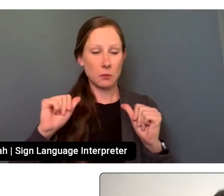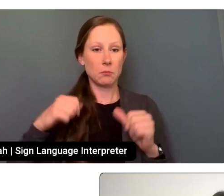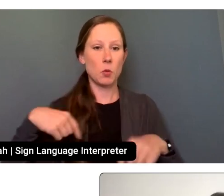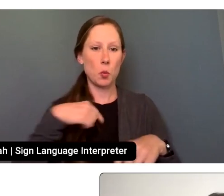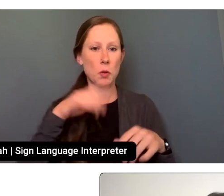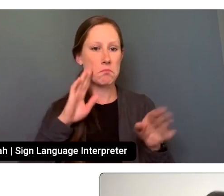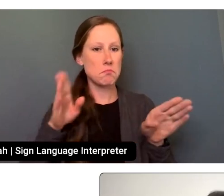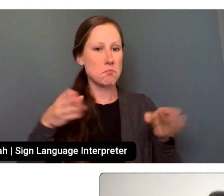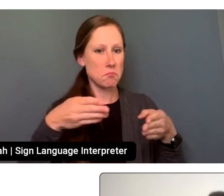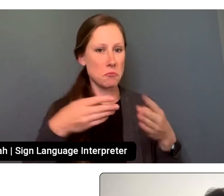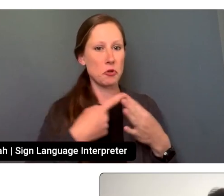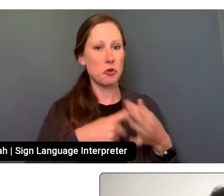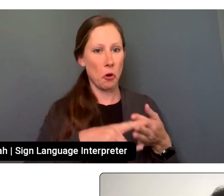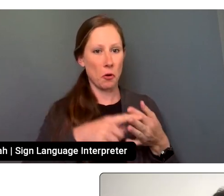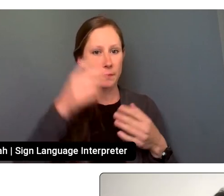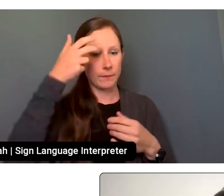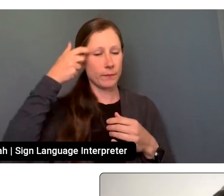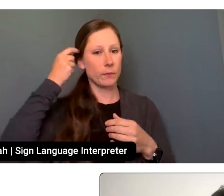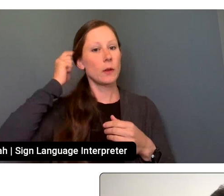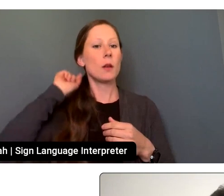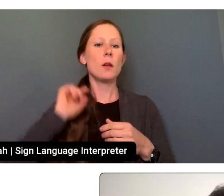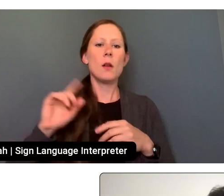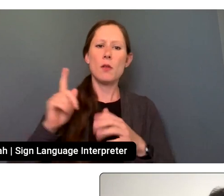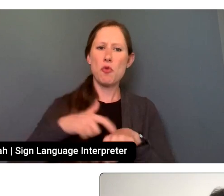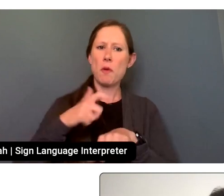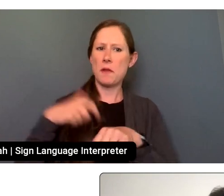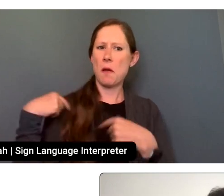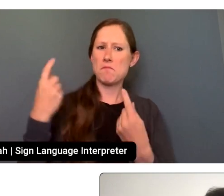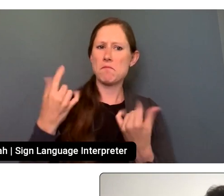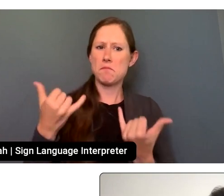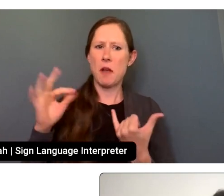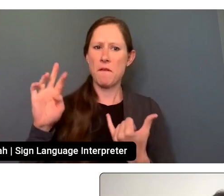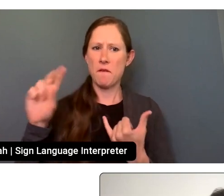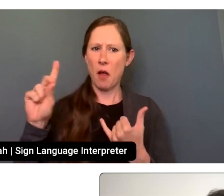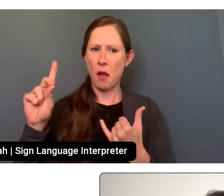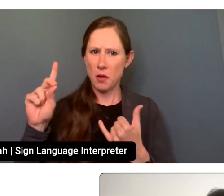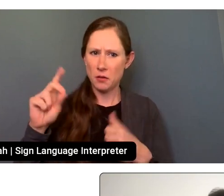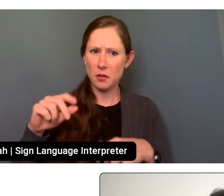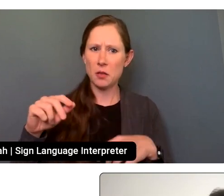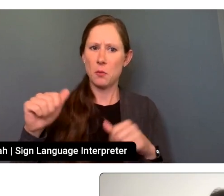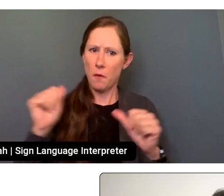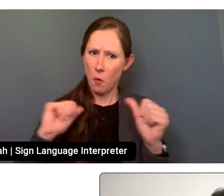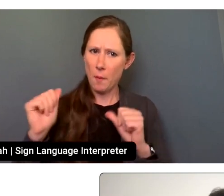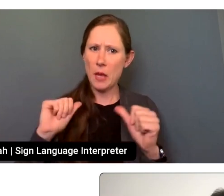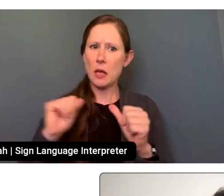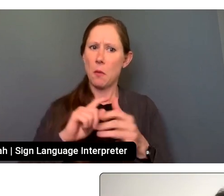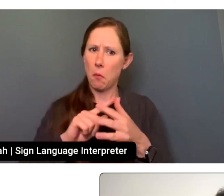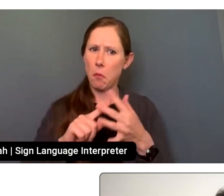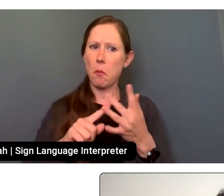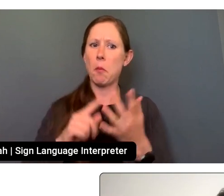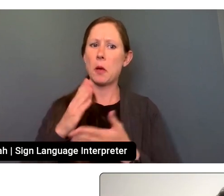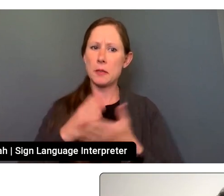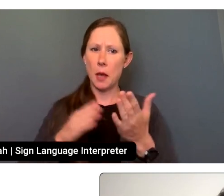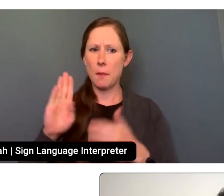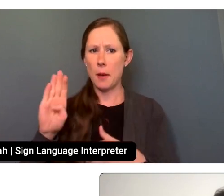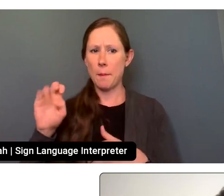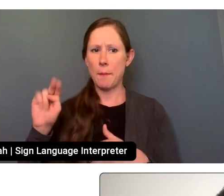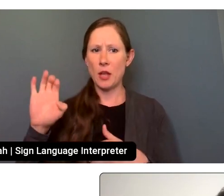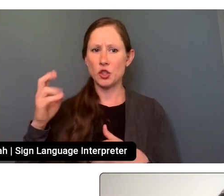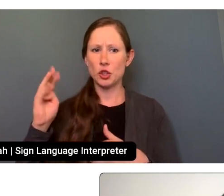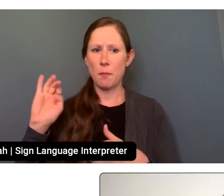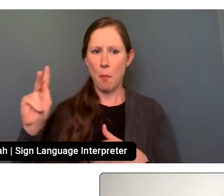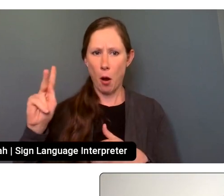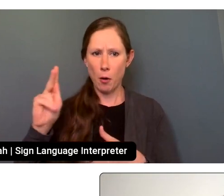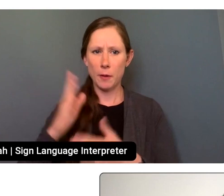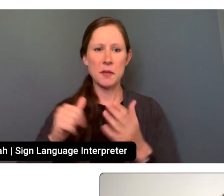portfolio companies, startups for quite a while now and have built out some benchmarking and state of the market capabilities. But the